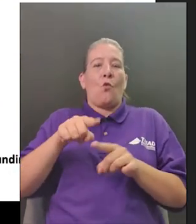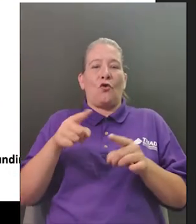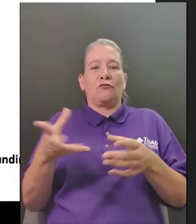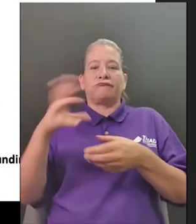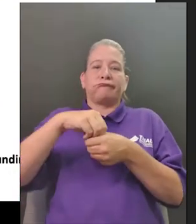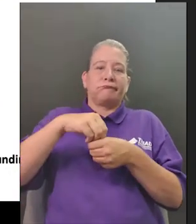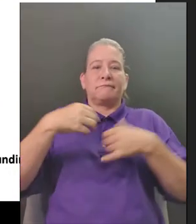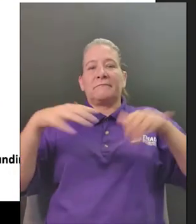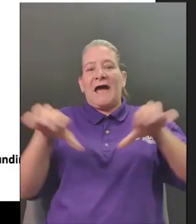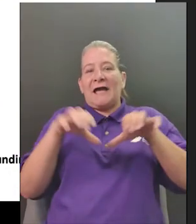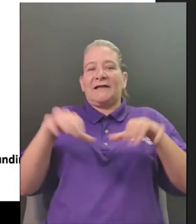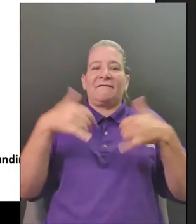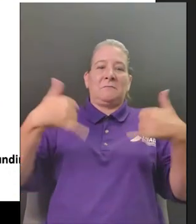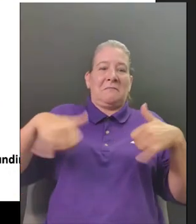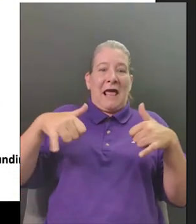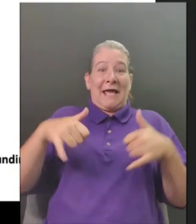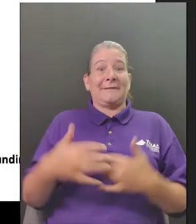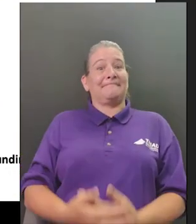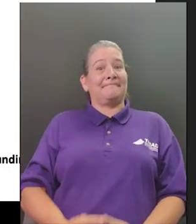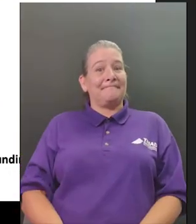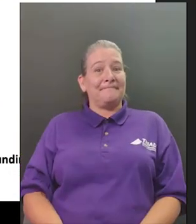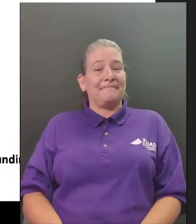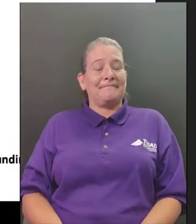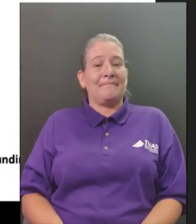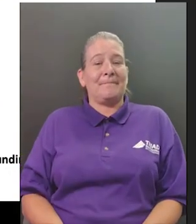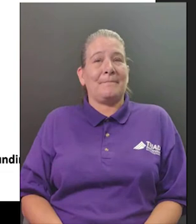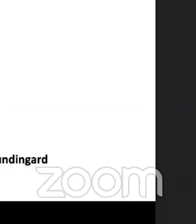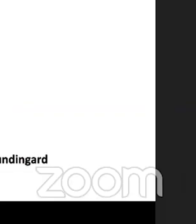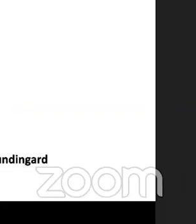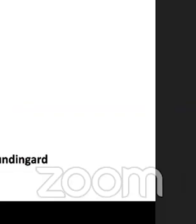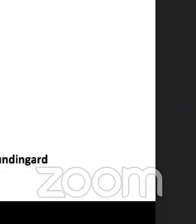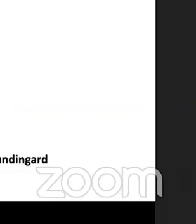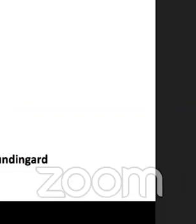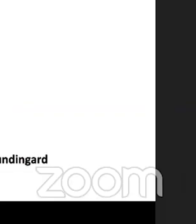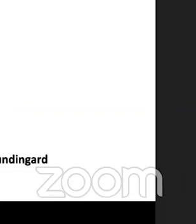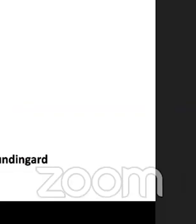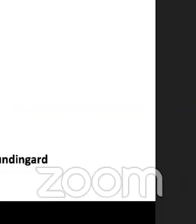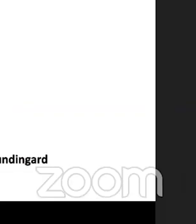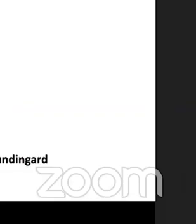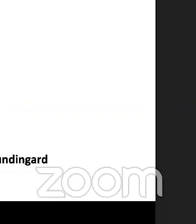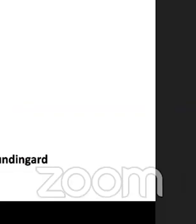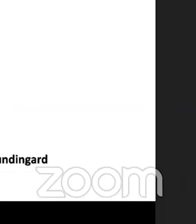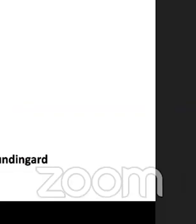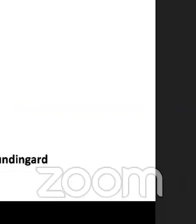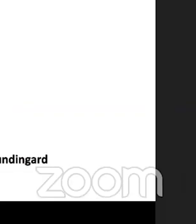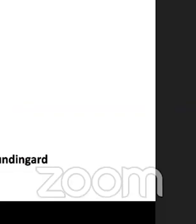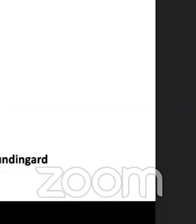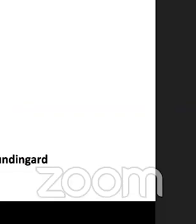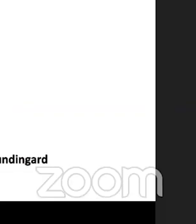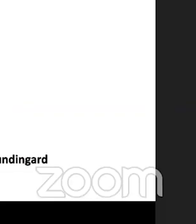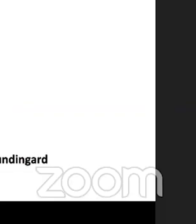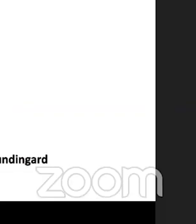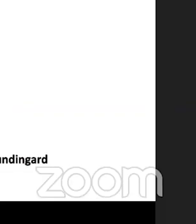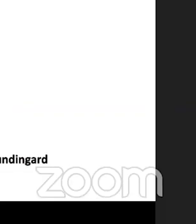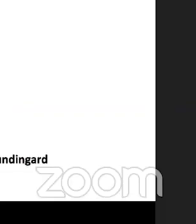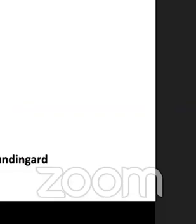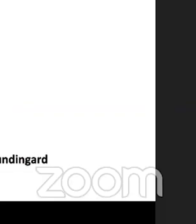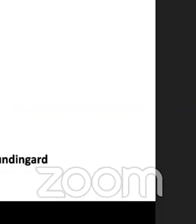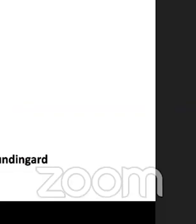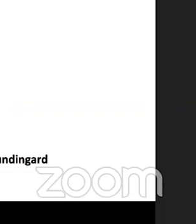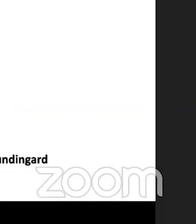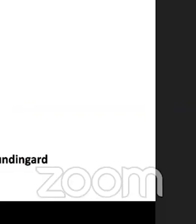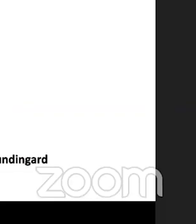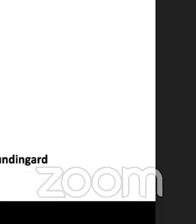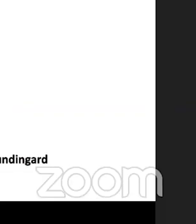roles in the revolutionary war and i will share my results because i didn't do that earlier